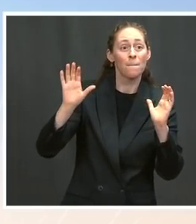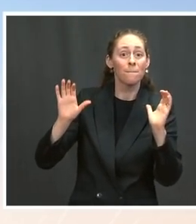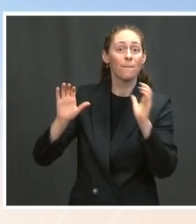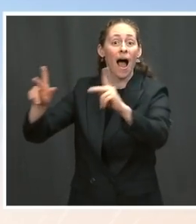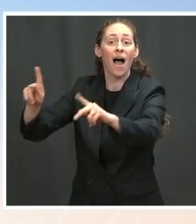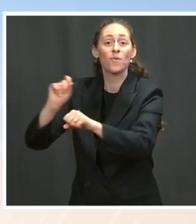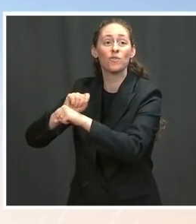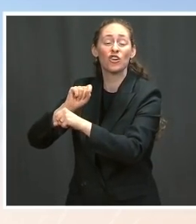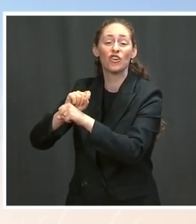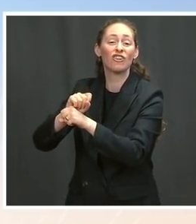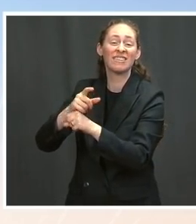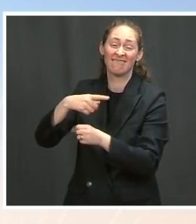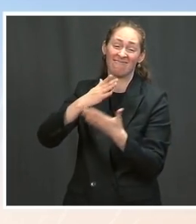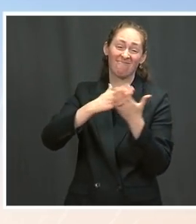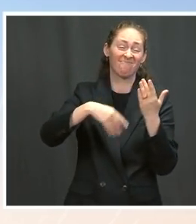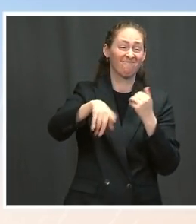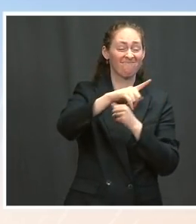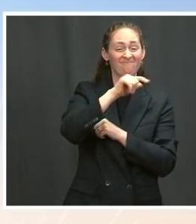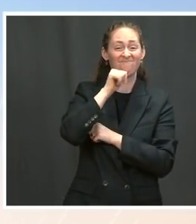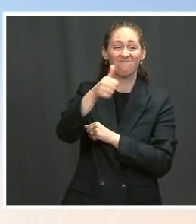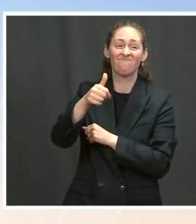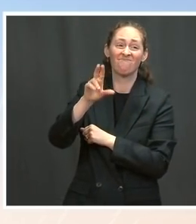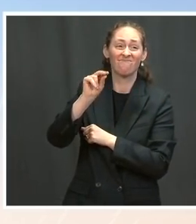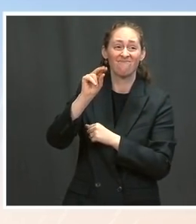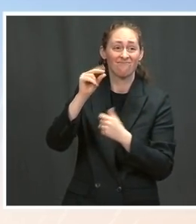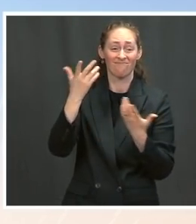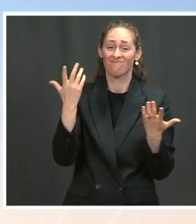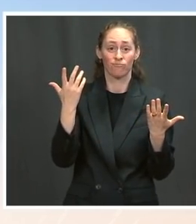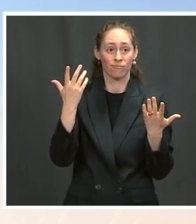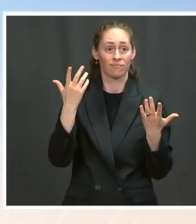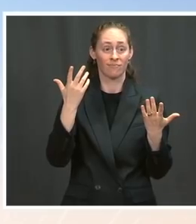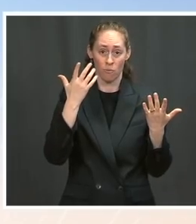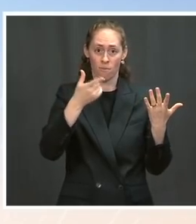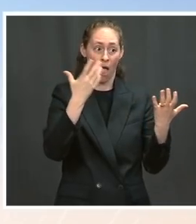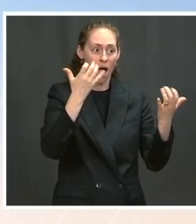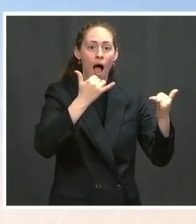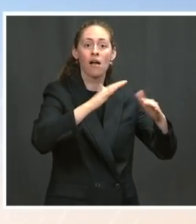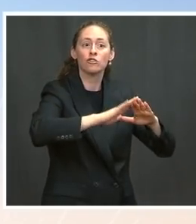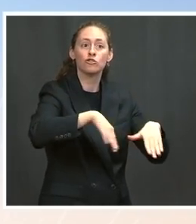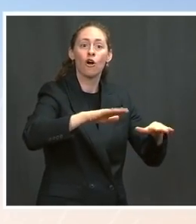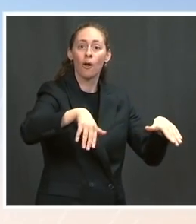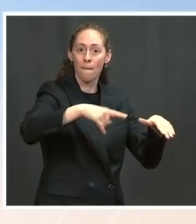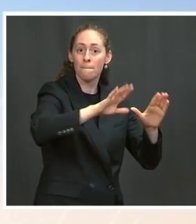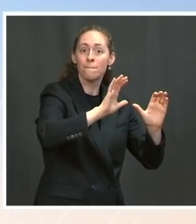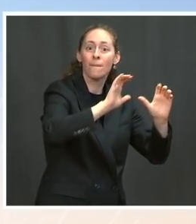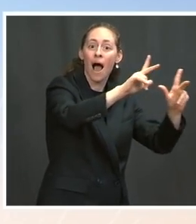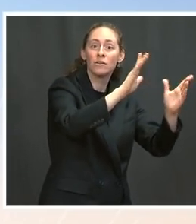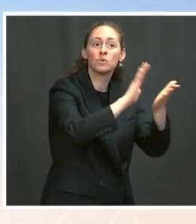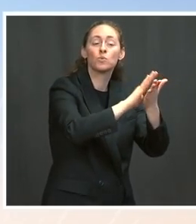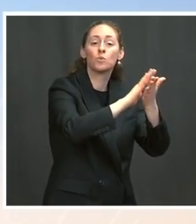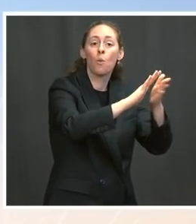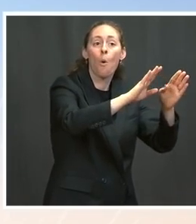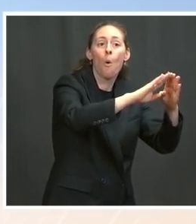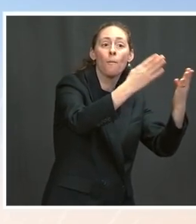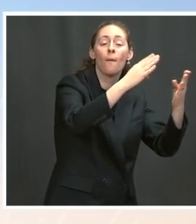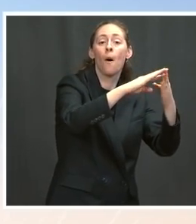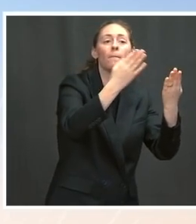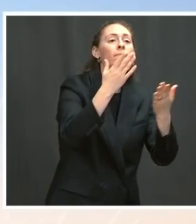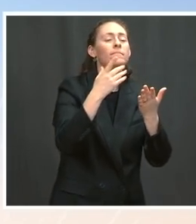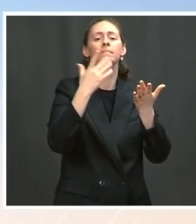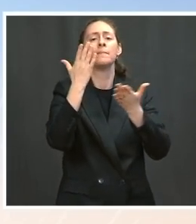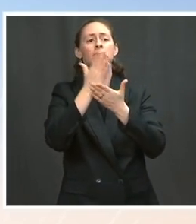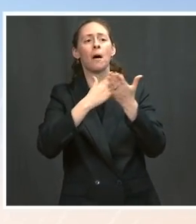Many children are back in school but not on a regular schedule. It's a challenge for